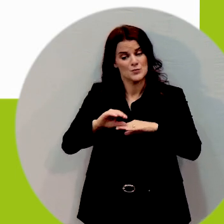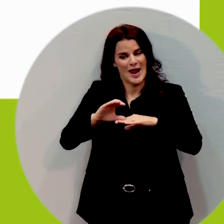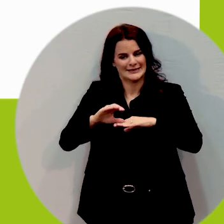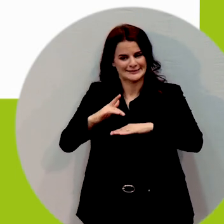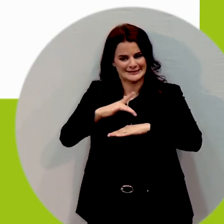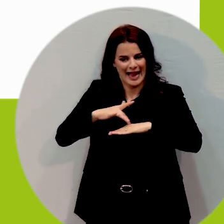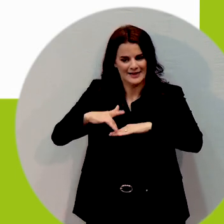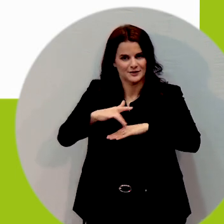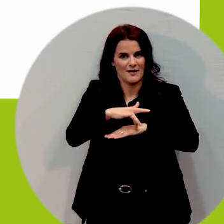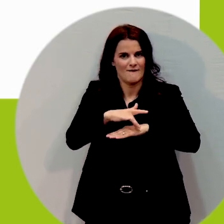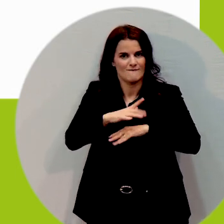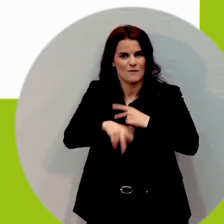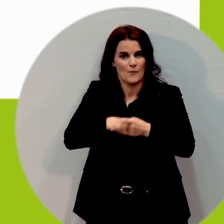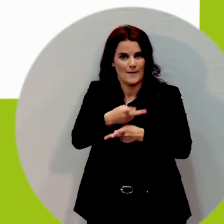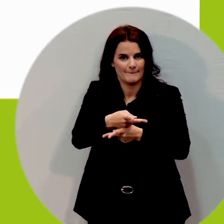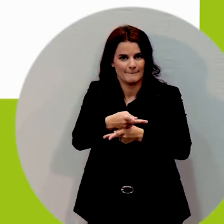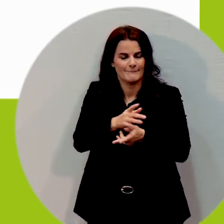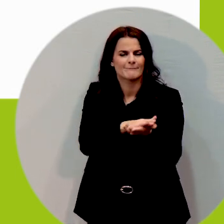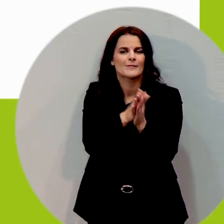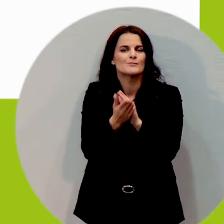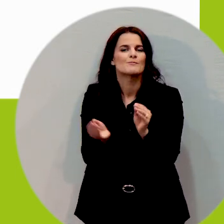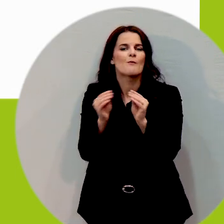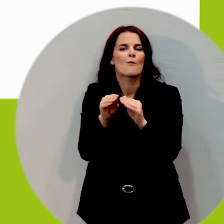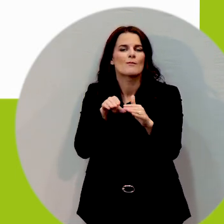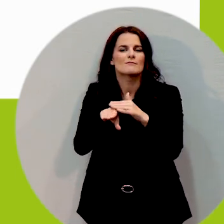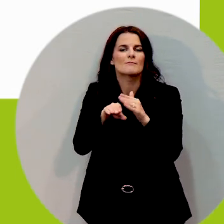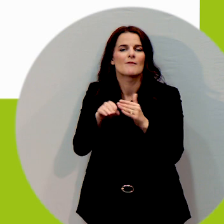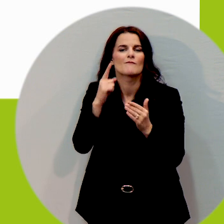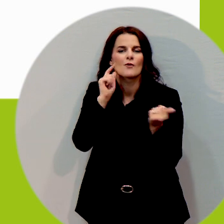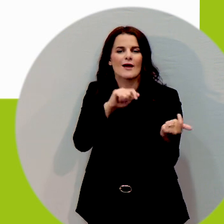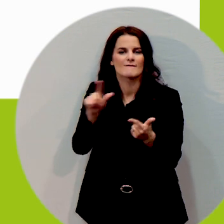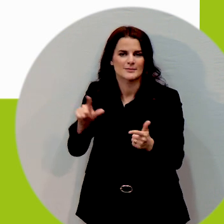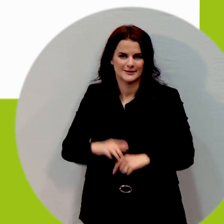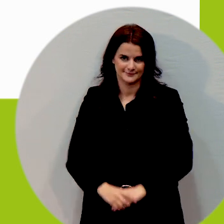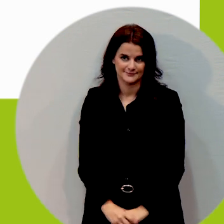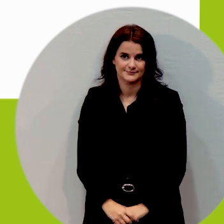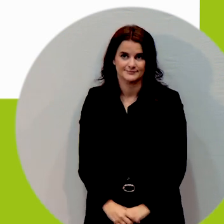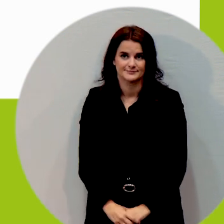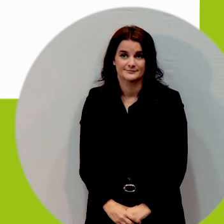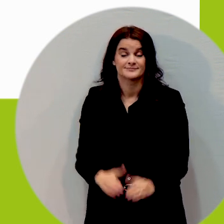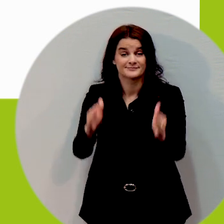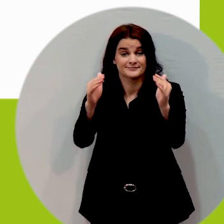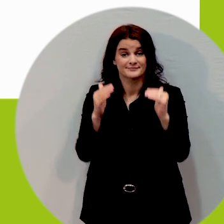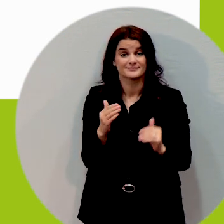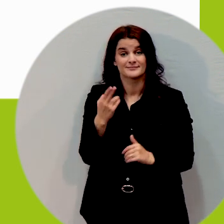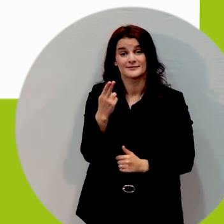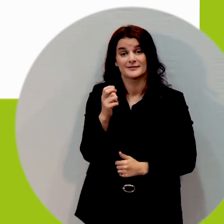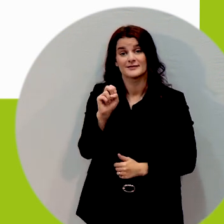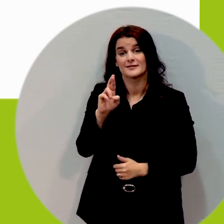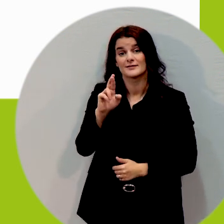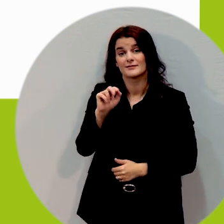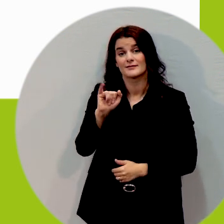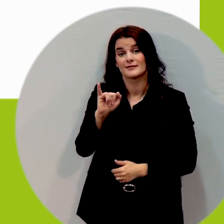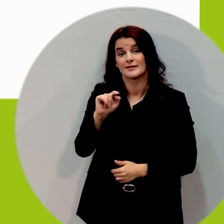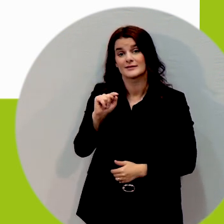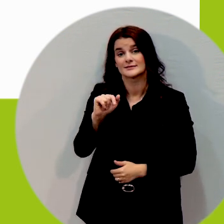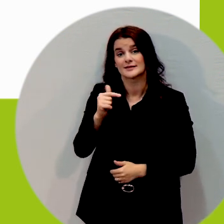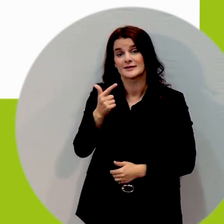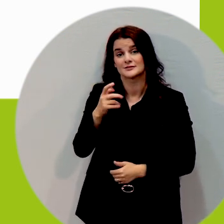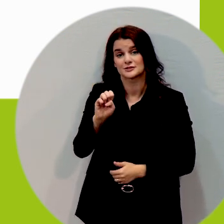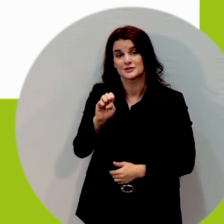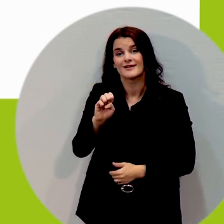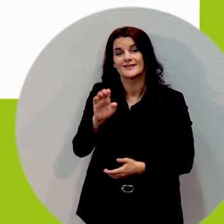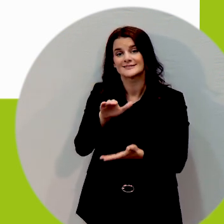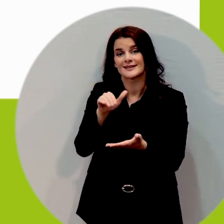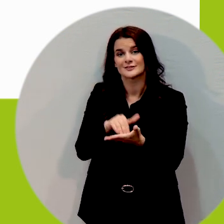the heritage center has an amazing steam train i i couldn't believe it when i saw